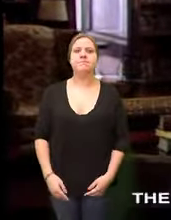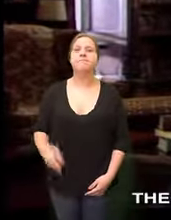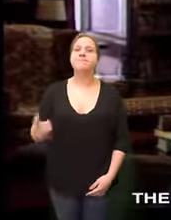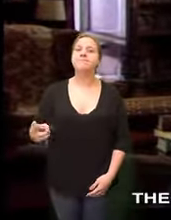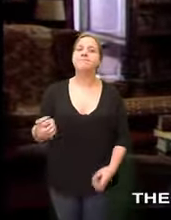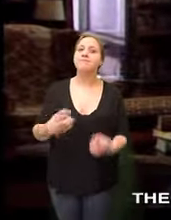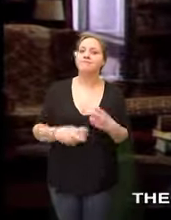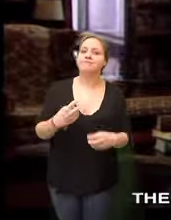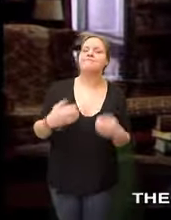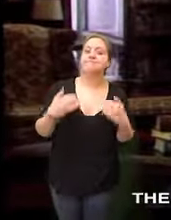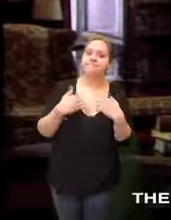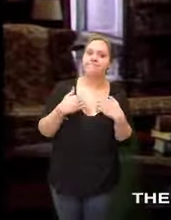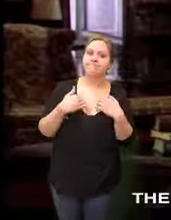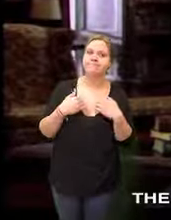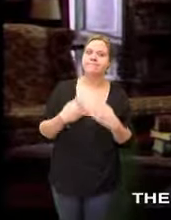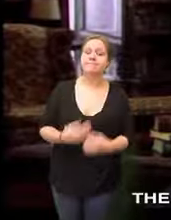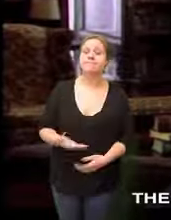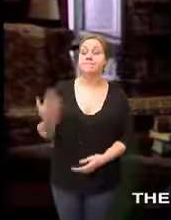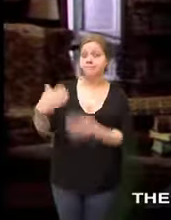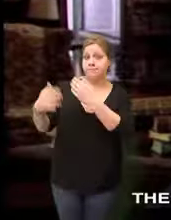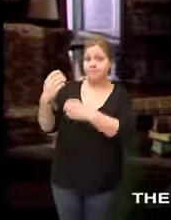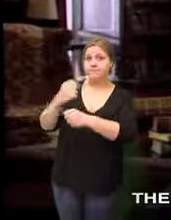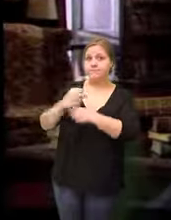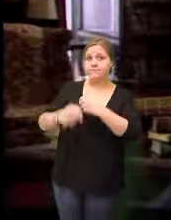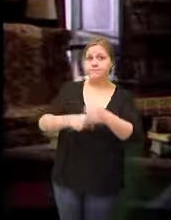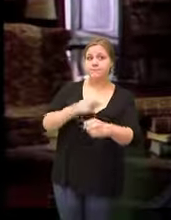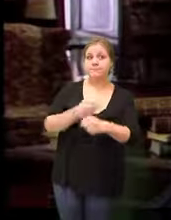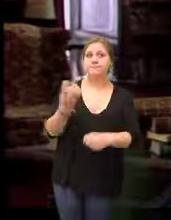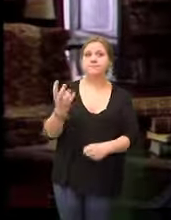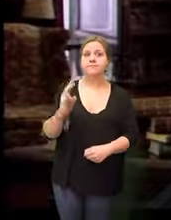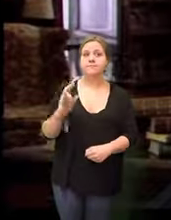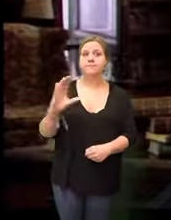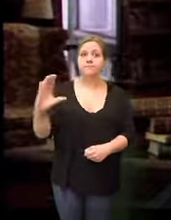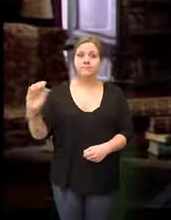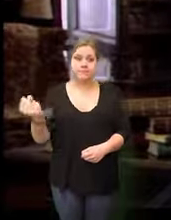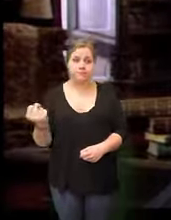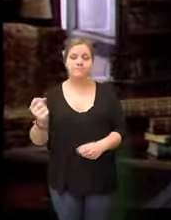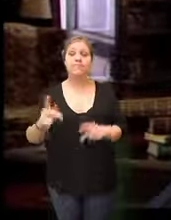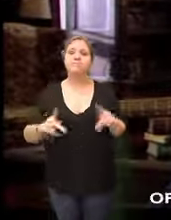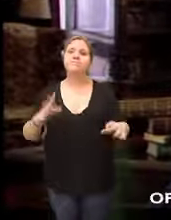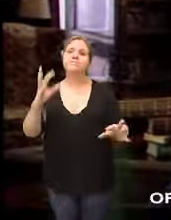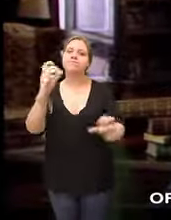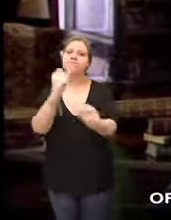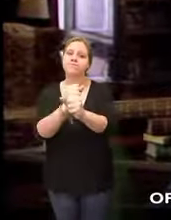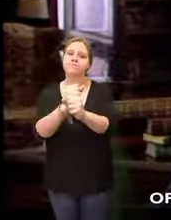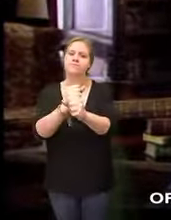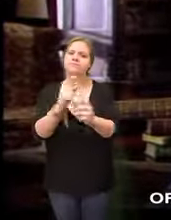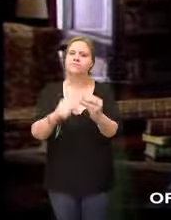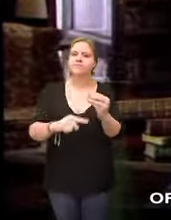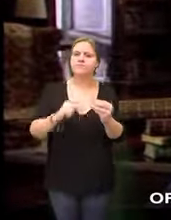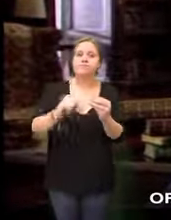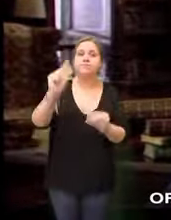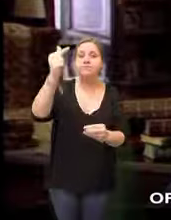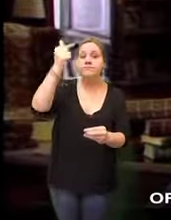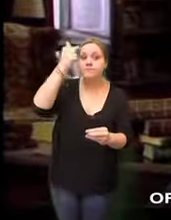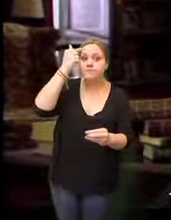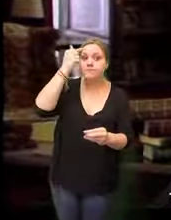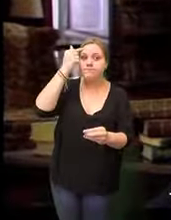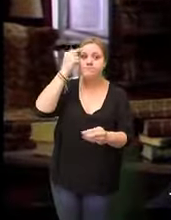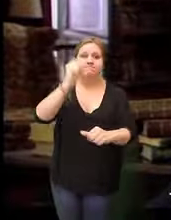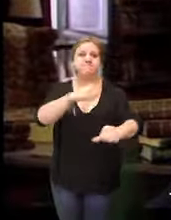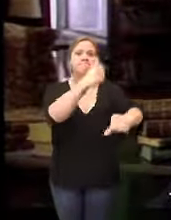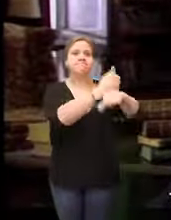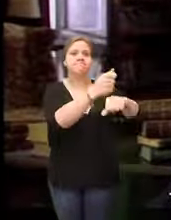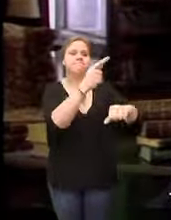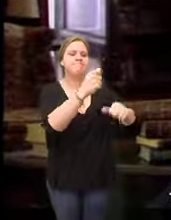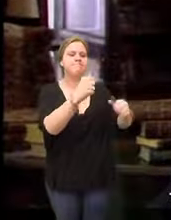there are problems that seem to attract the greatest minds of the age. In our time, they're in the fields of science and technology. In